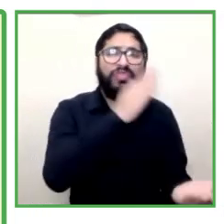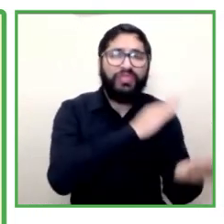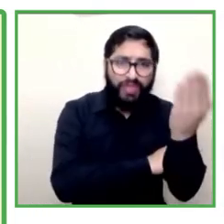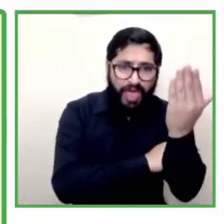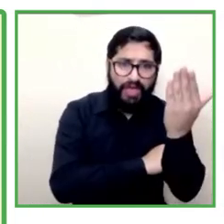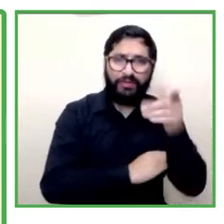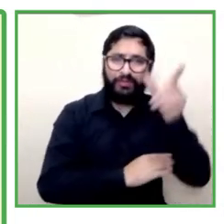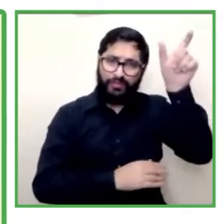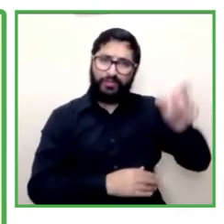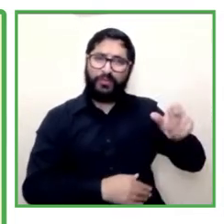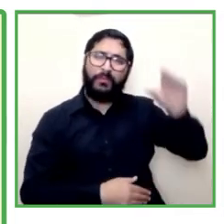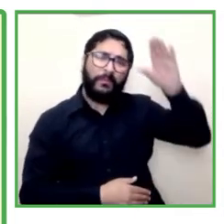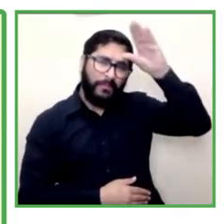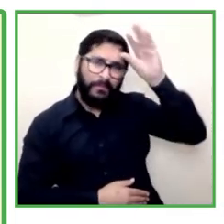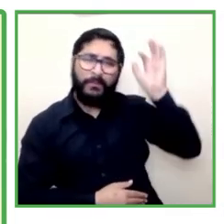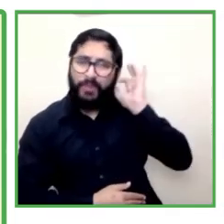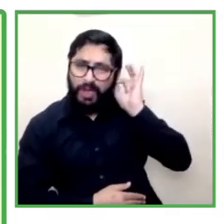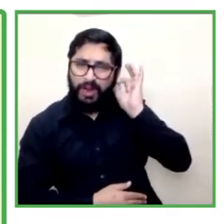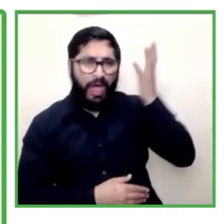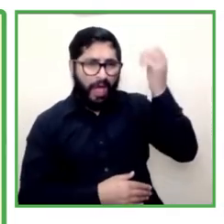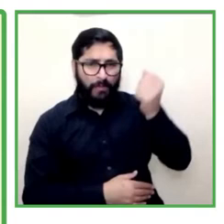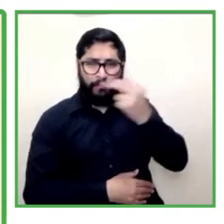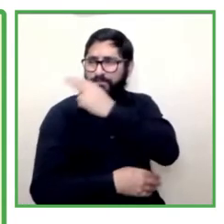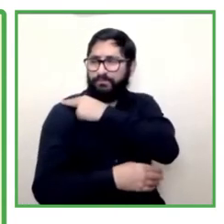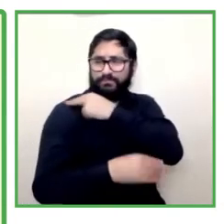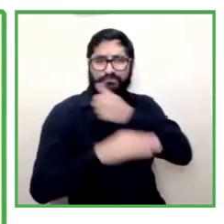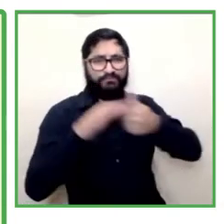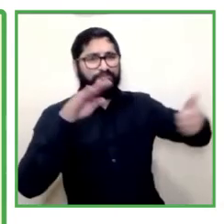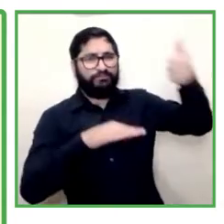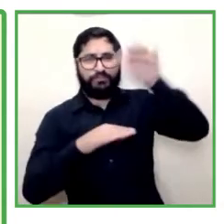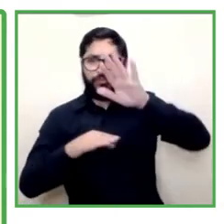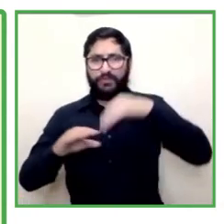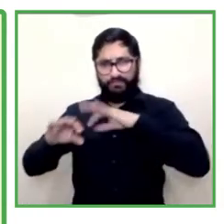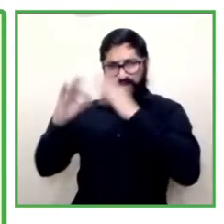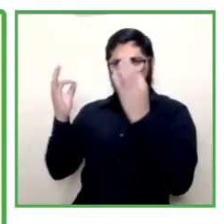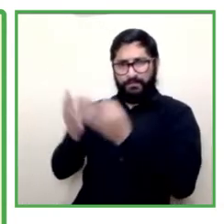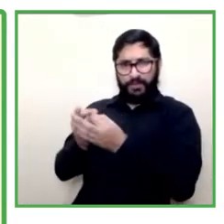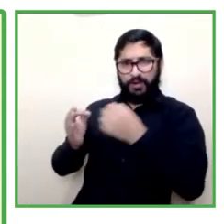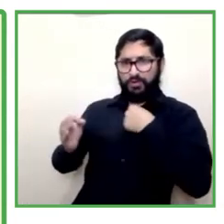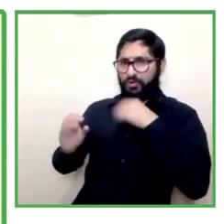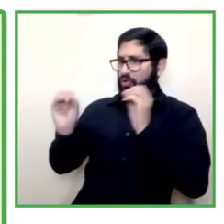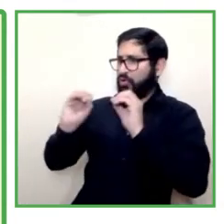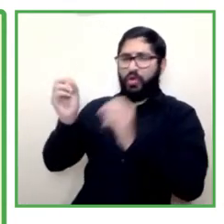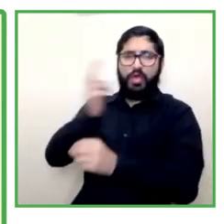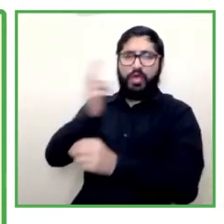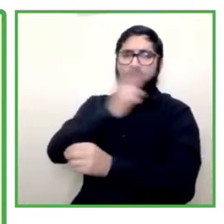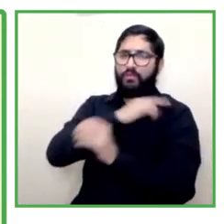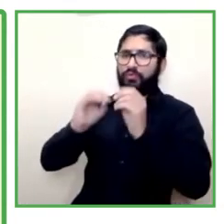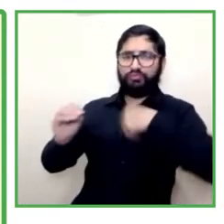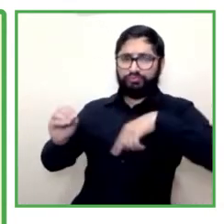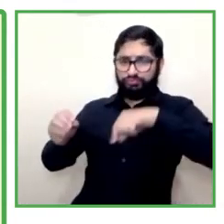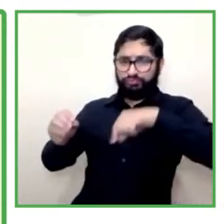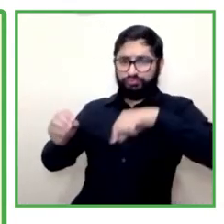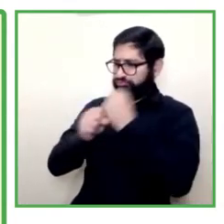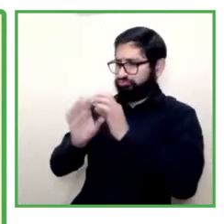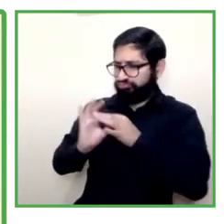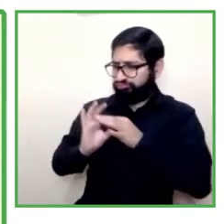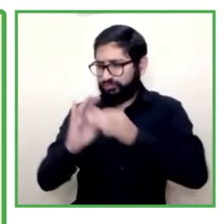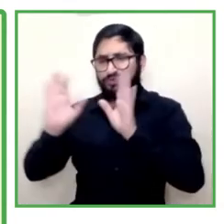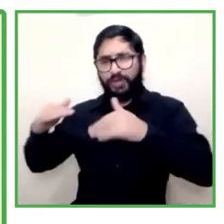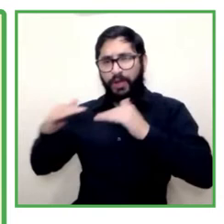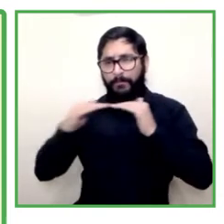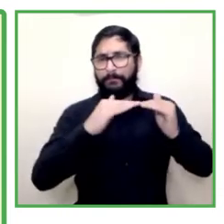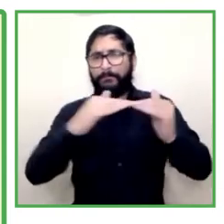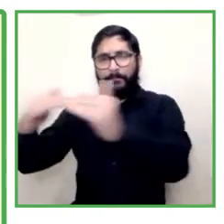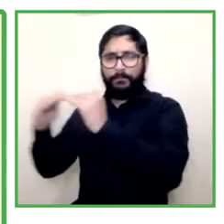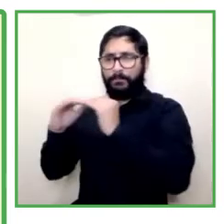the man says good morning girl can i speak to the head of the household and the girl answers there is